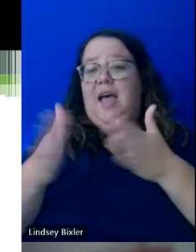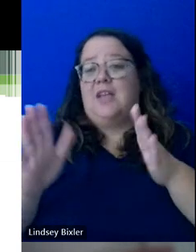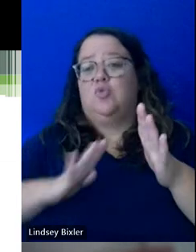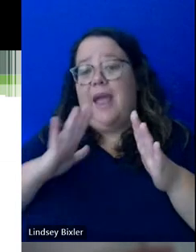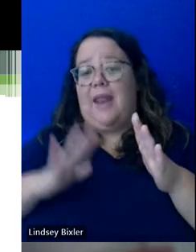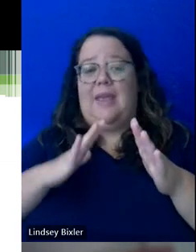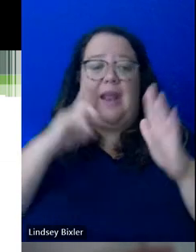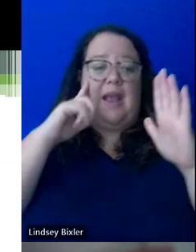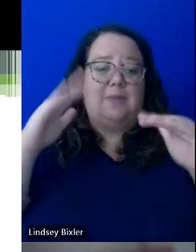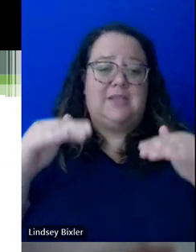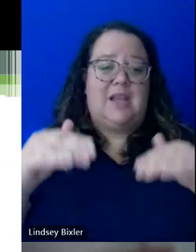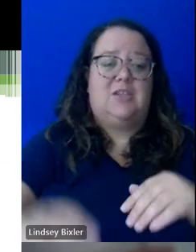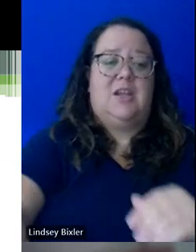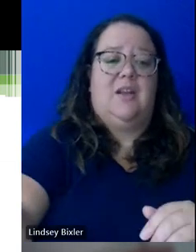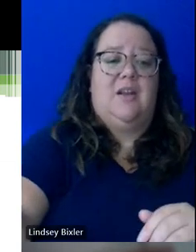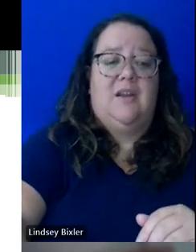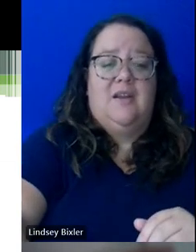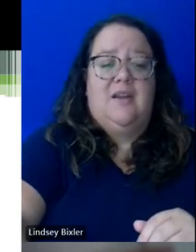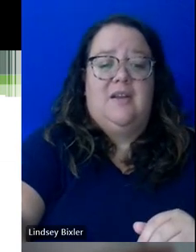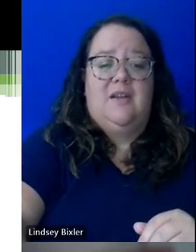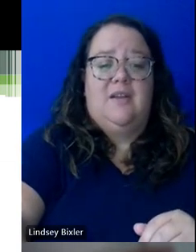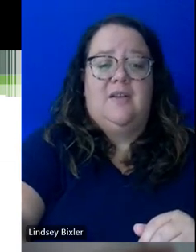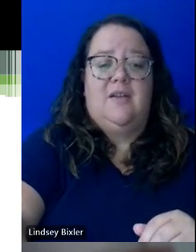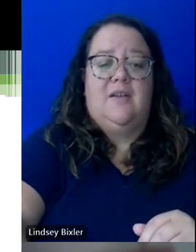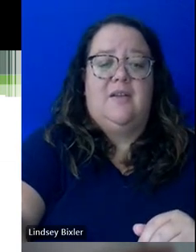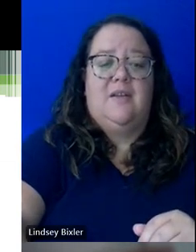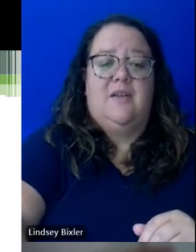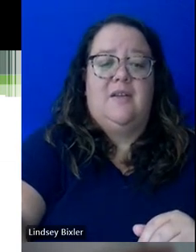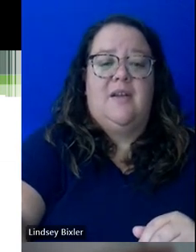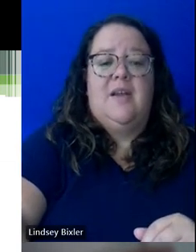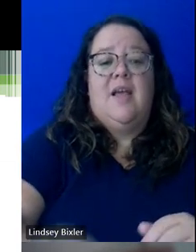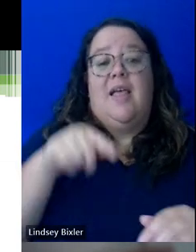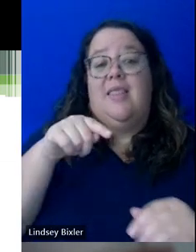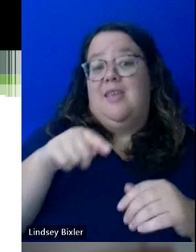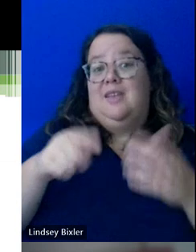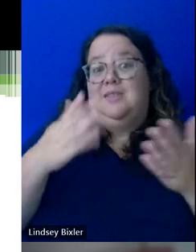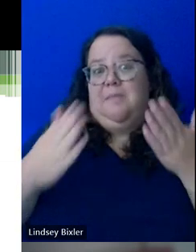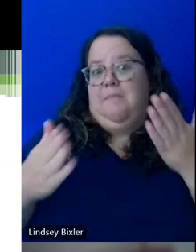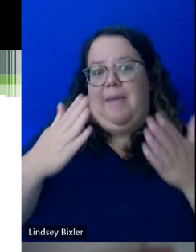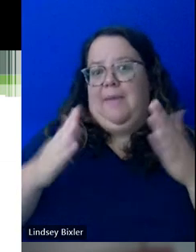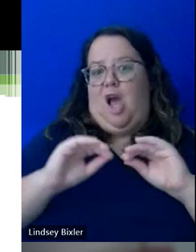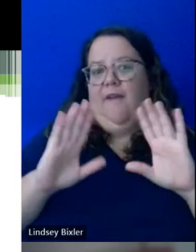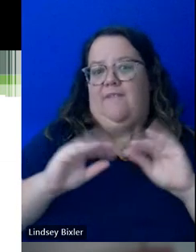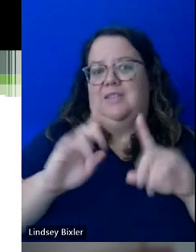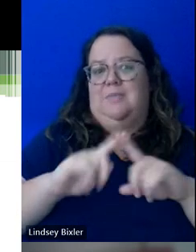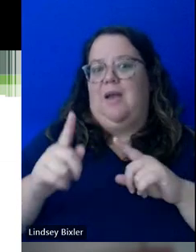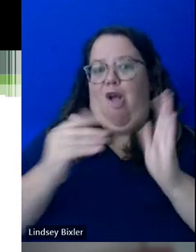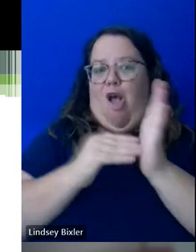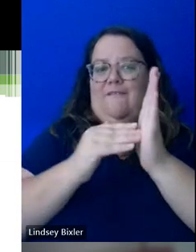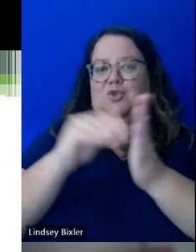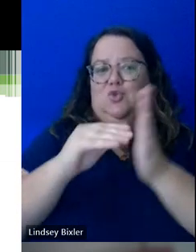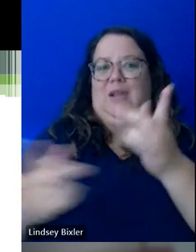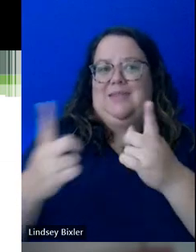for students to be aware of. And this is things that, you know, might seem obvious potentially, but we get these questions from students,